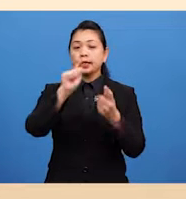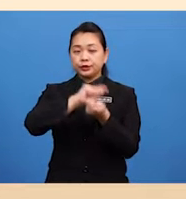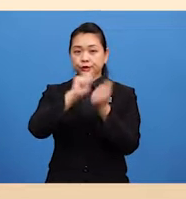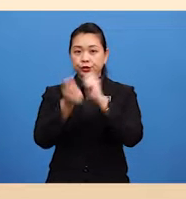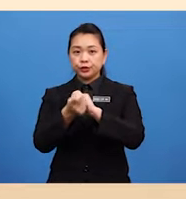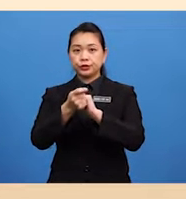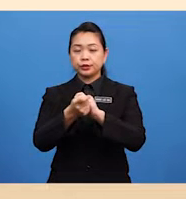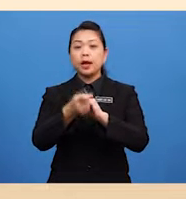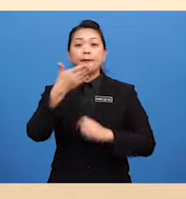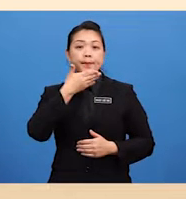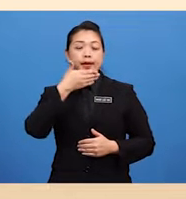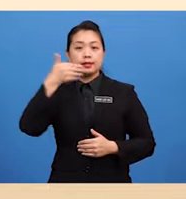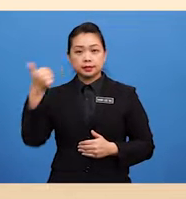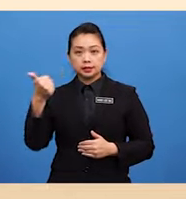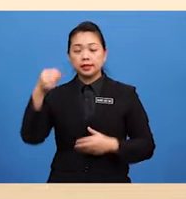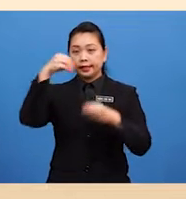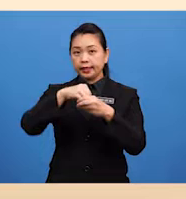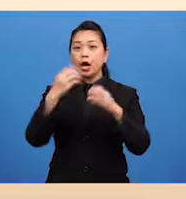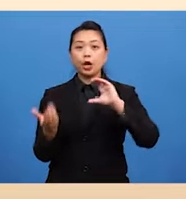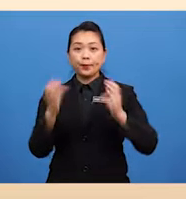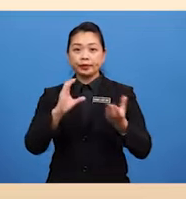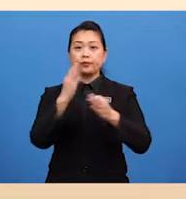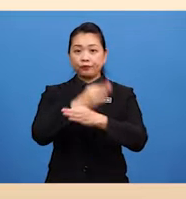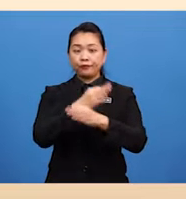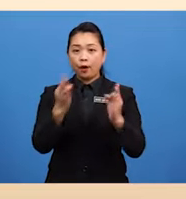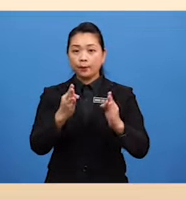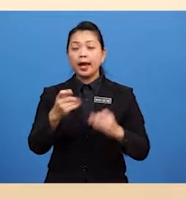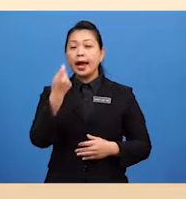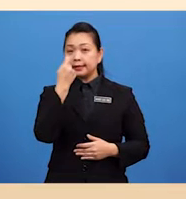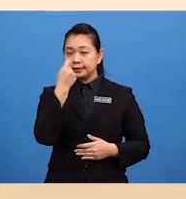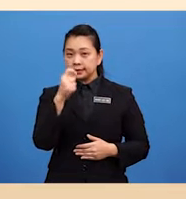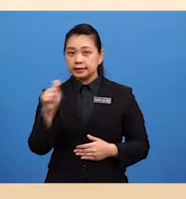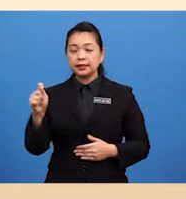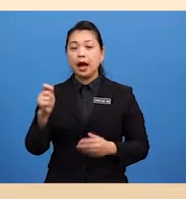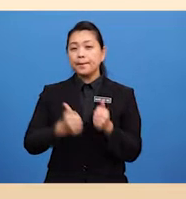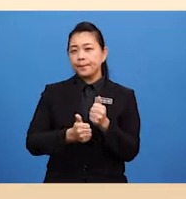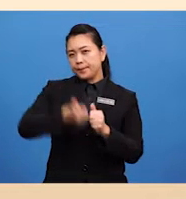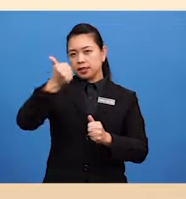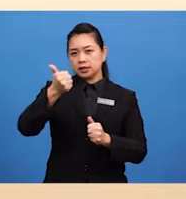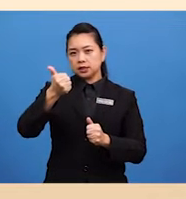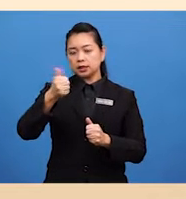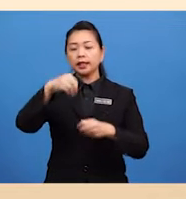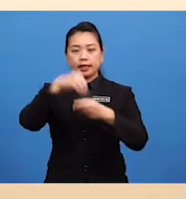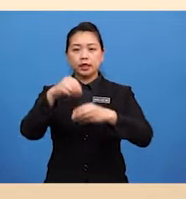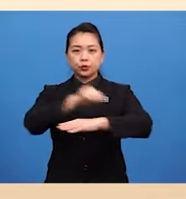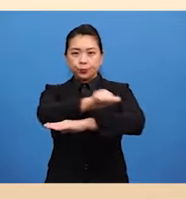In Its Comparative Form And The Best In Its Superlative Form